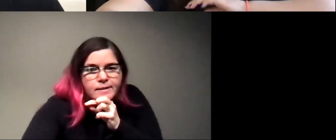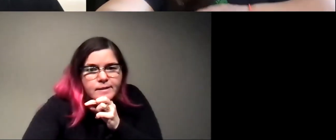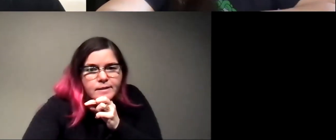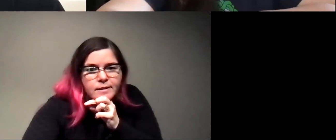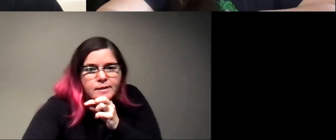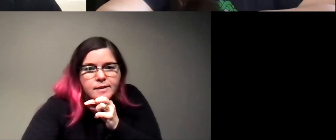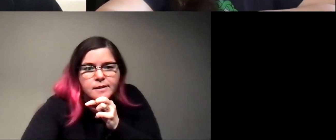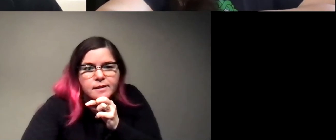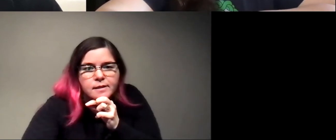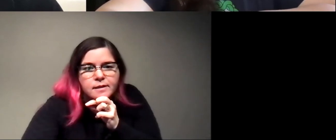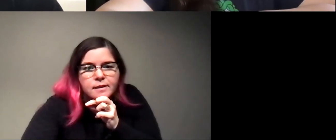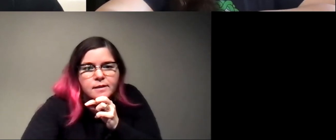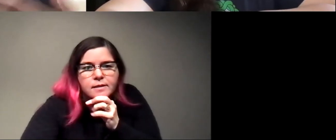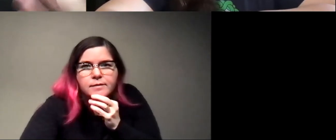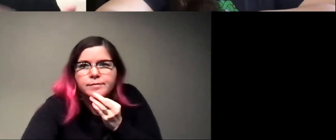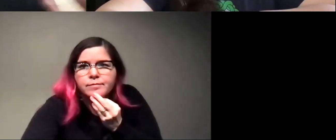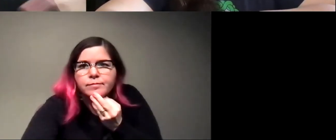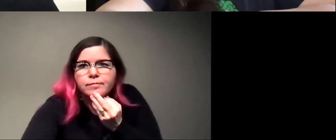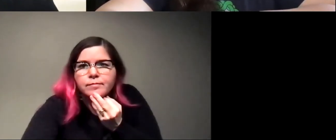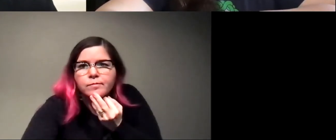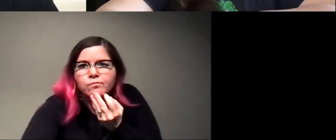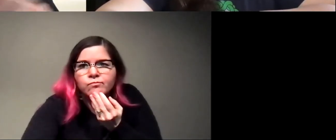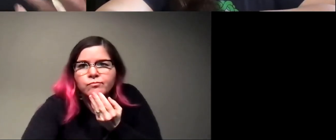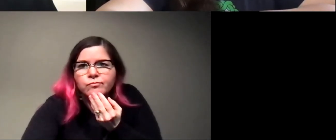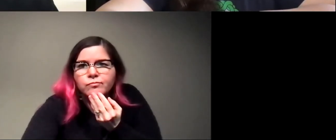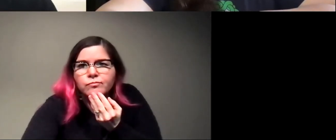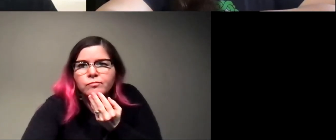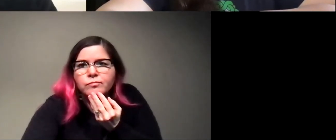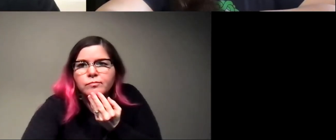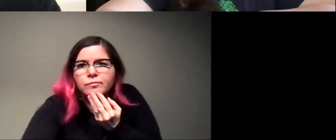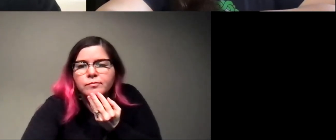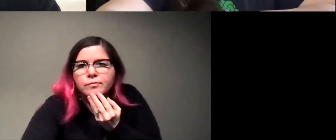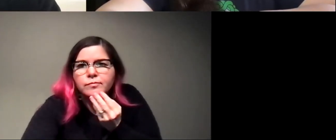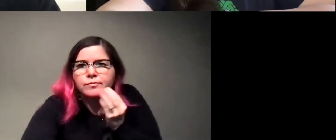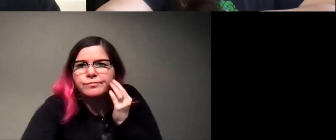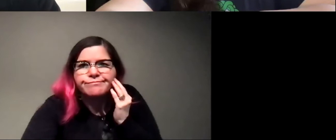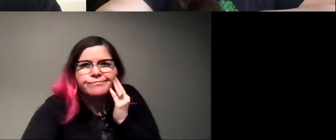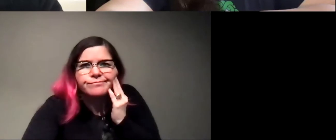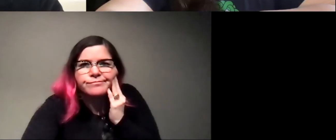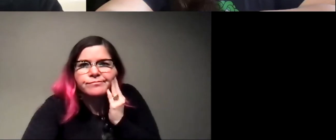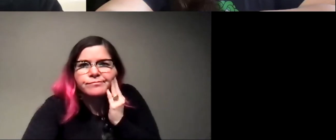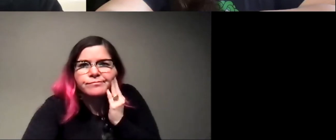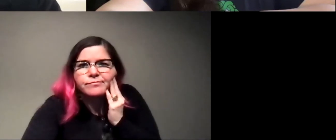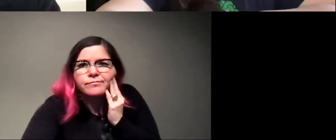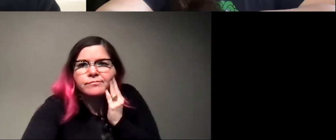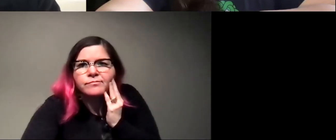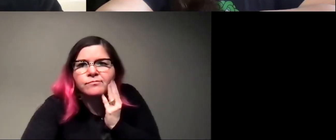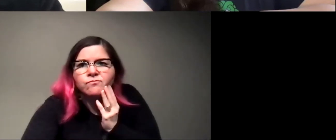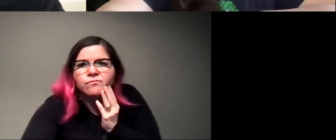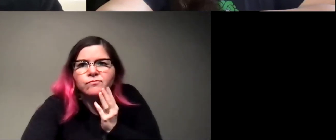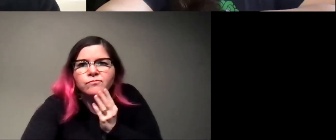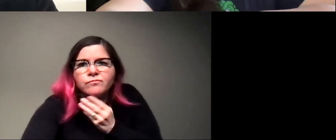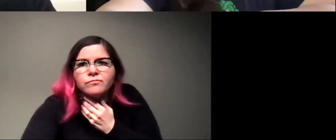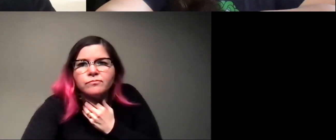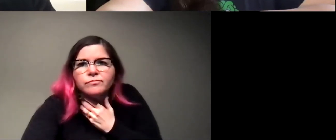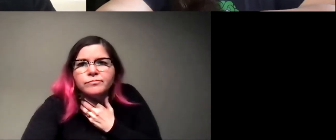can see, see this out in nature, um, you know, in populations, it's a constantly evolving system. So to, to answer your